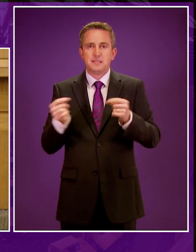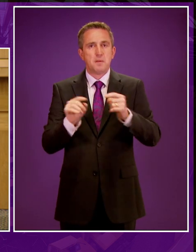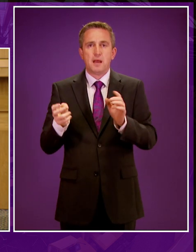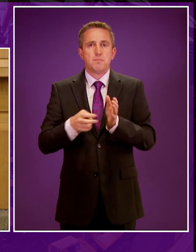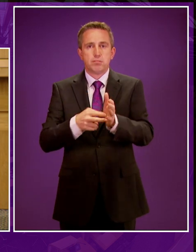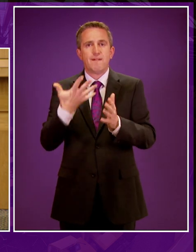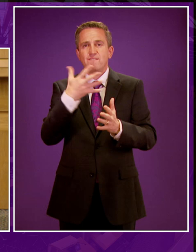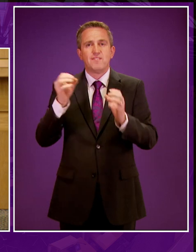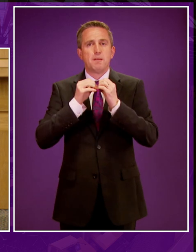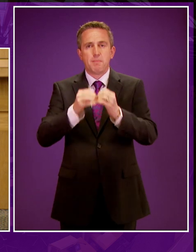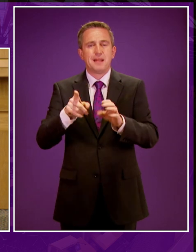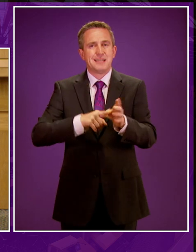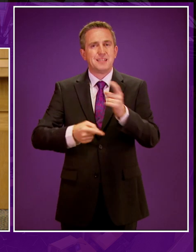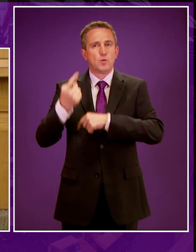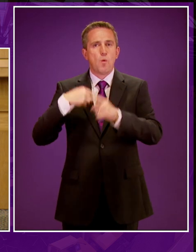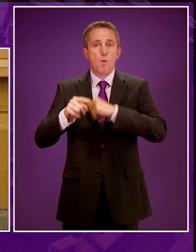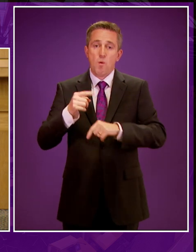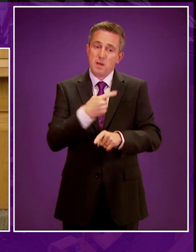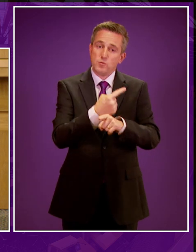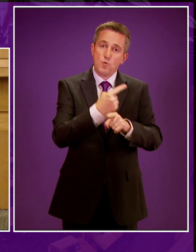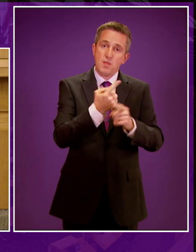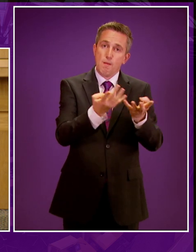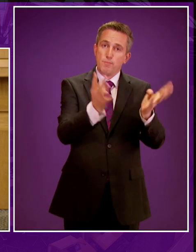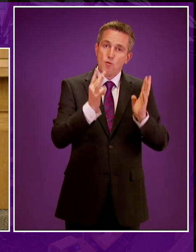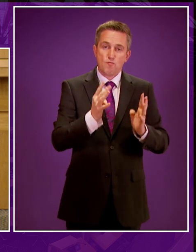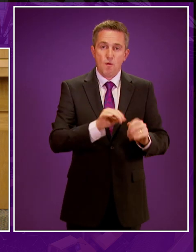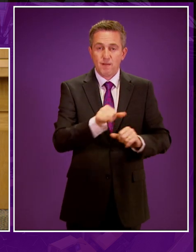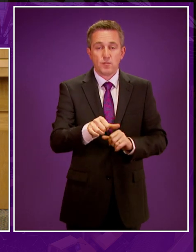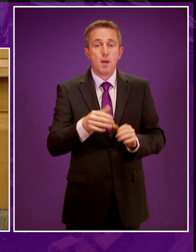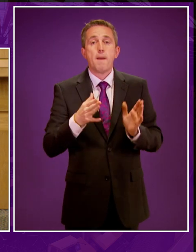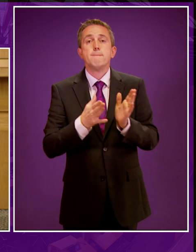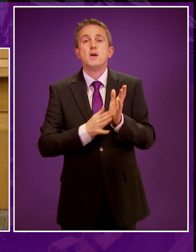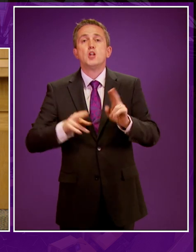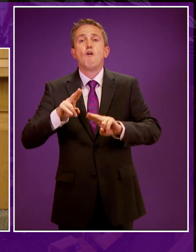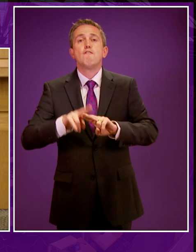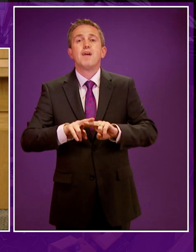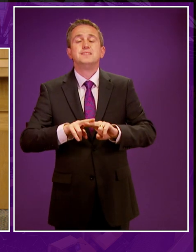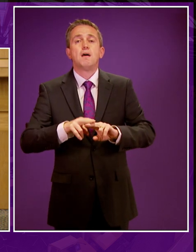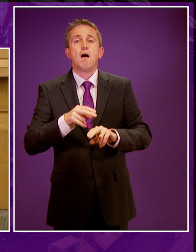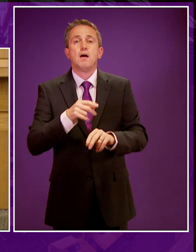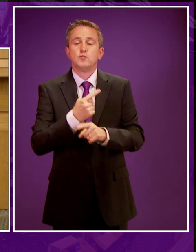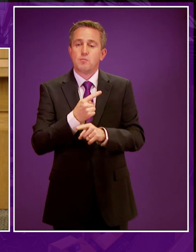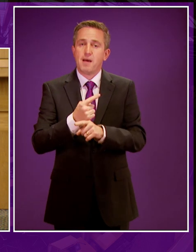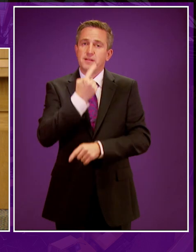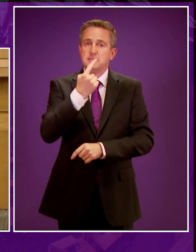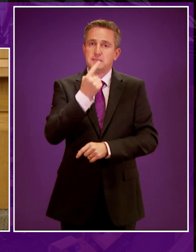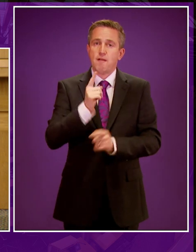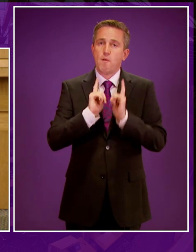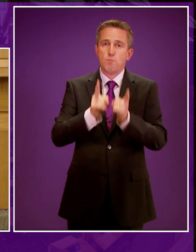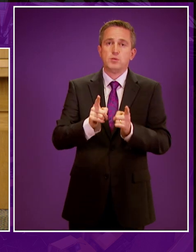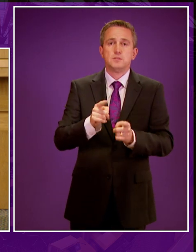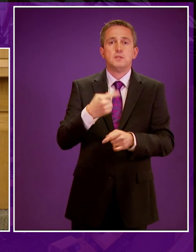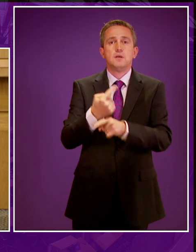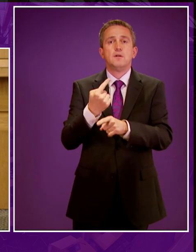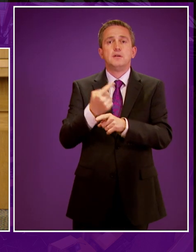50 billion years ago, a point he may wish to take up with the Bureau in due course. Myrdo Fraser acting as the self-appointed spokesperson